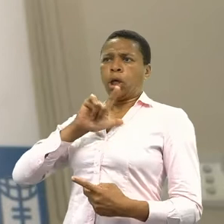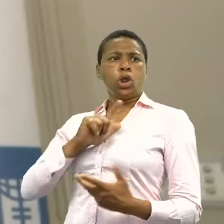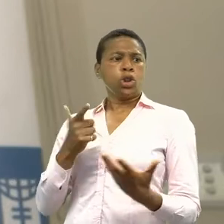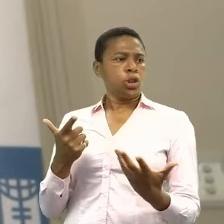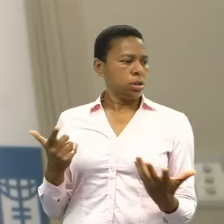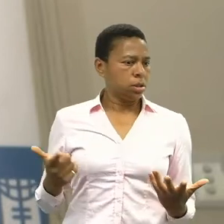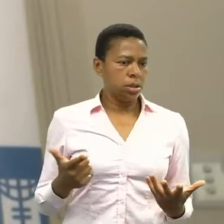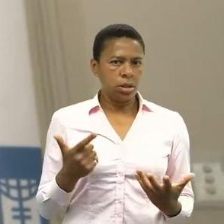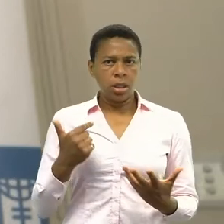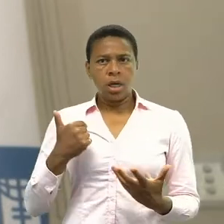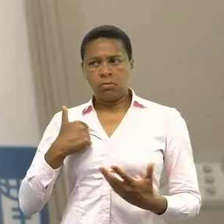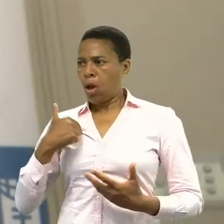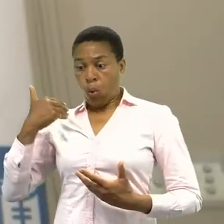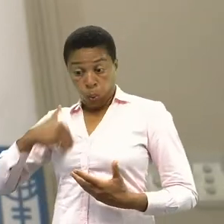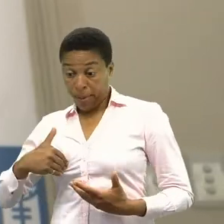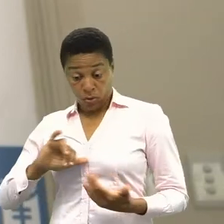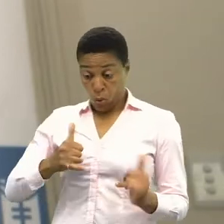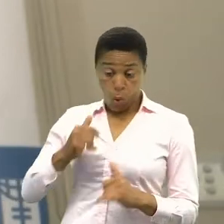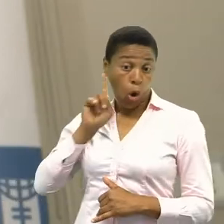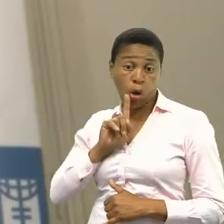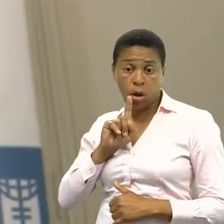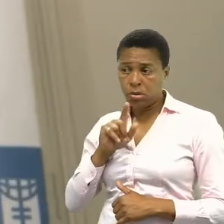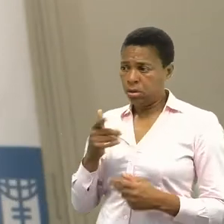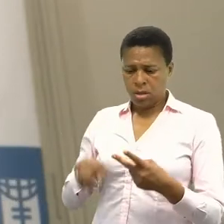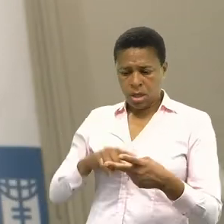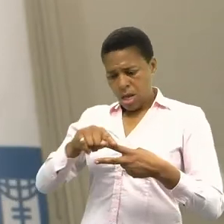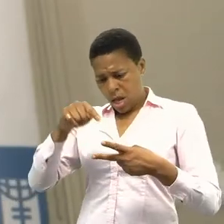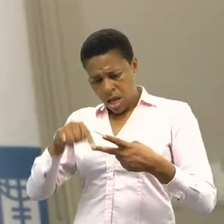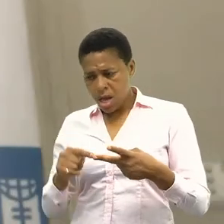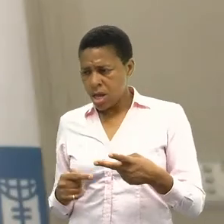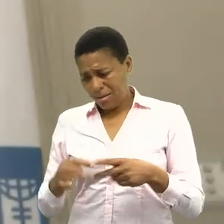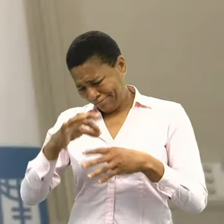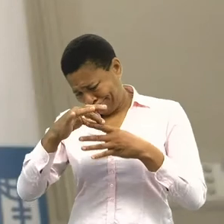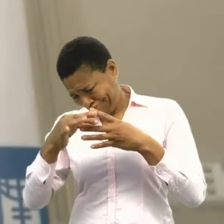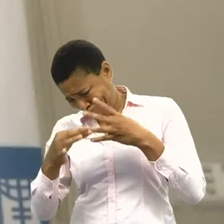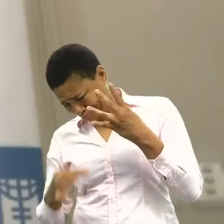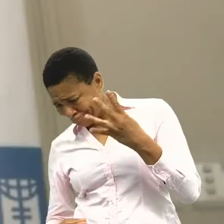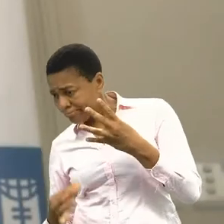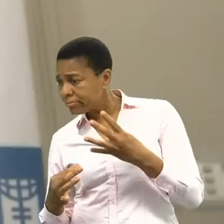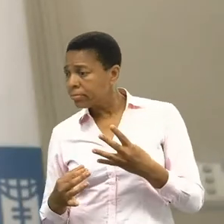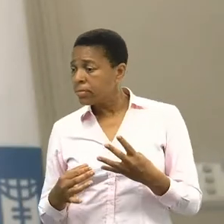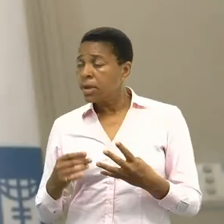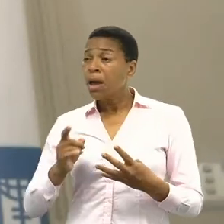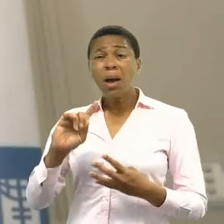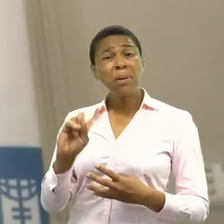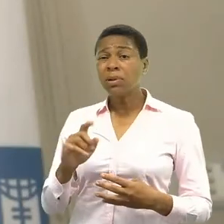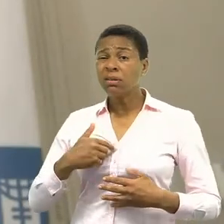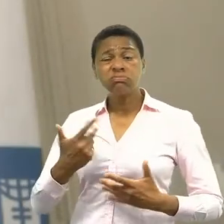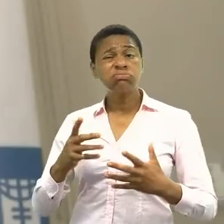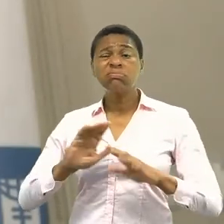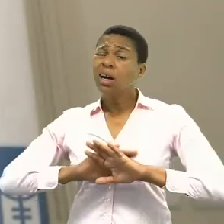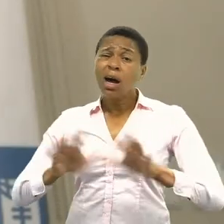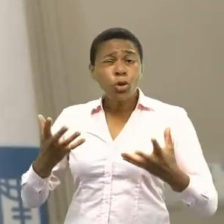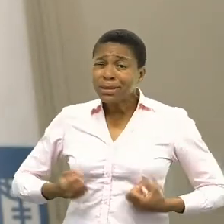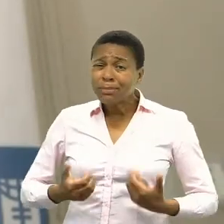their gender. The intensity of impatience at this moment